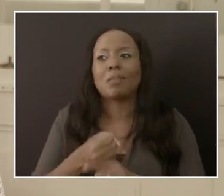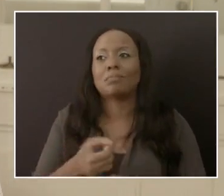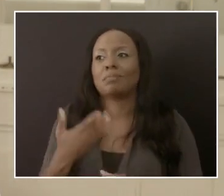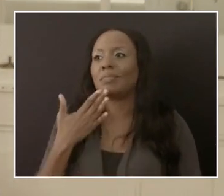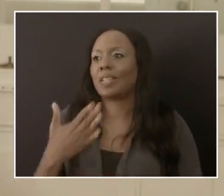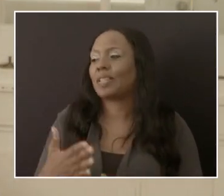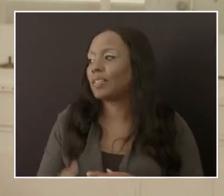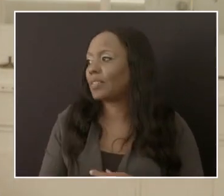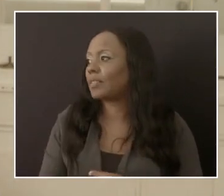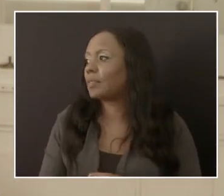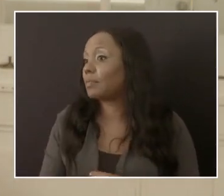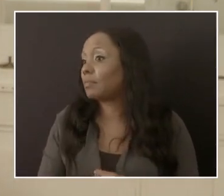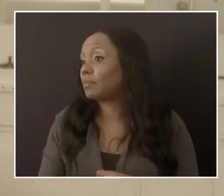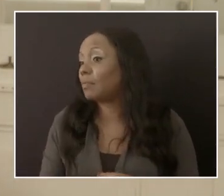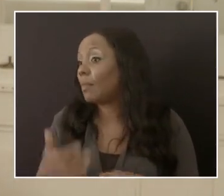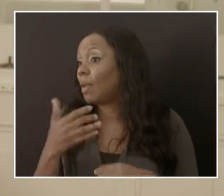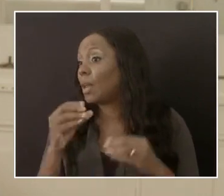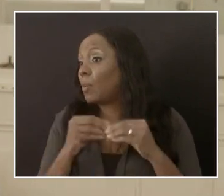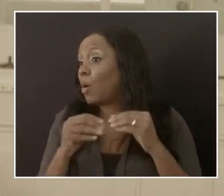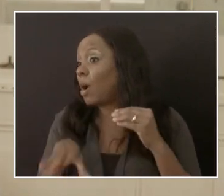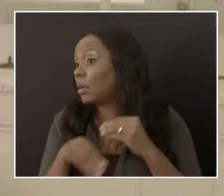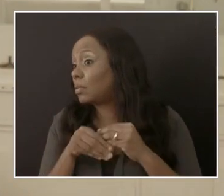Thank you. there a follow-up question, Wendy?